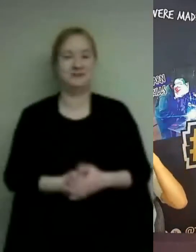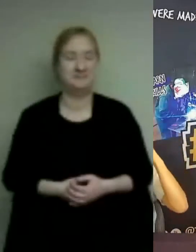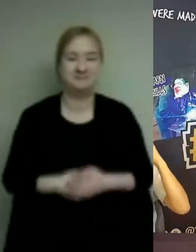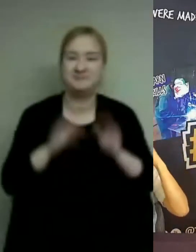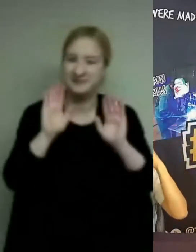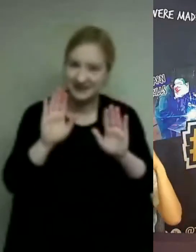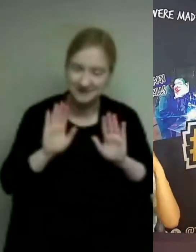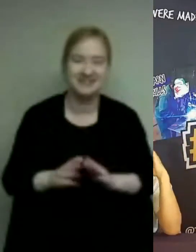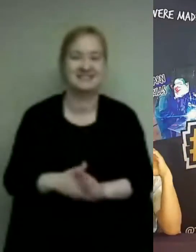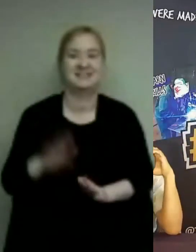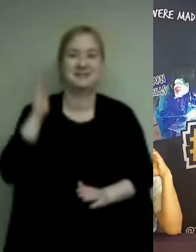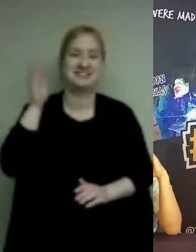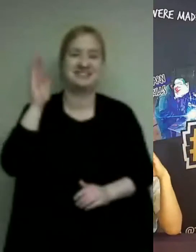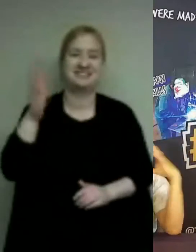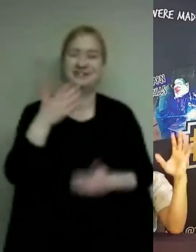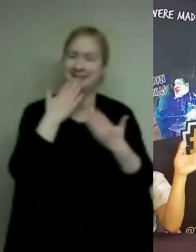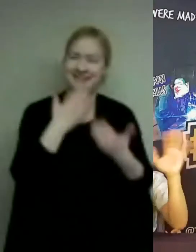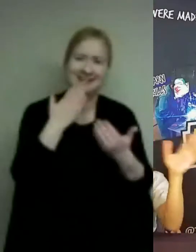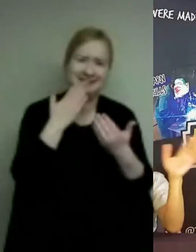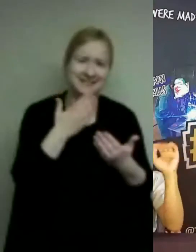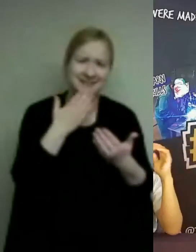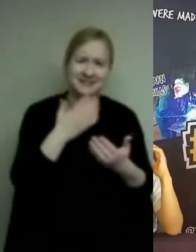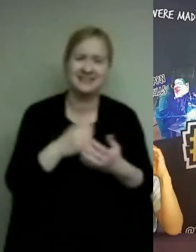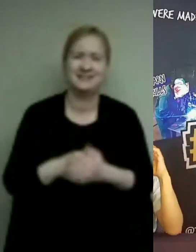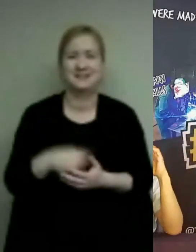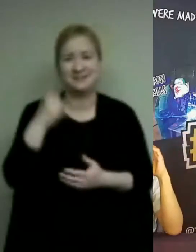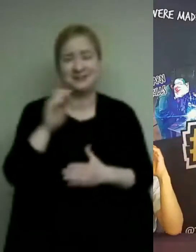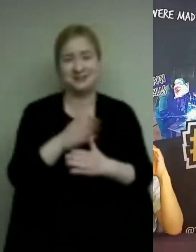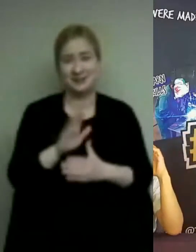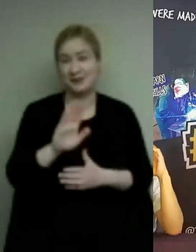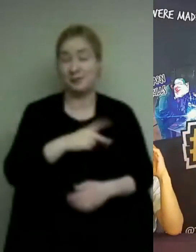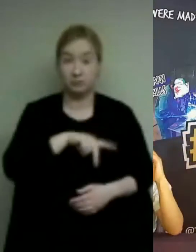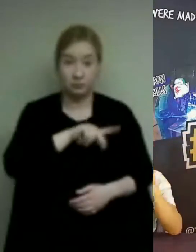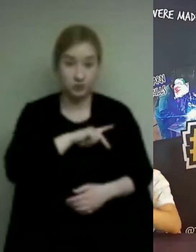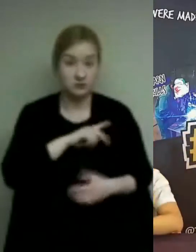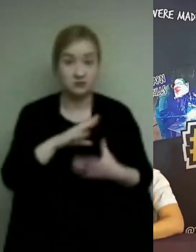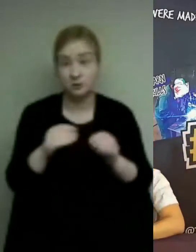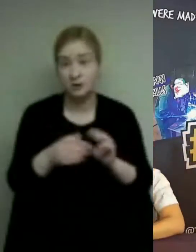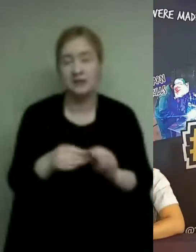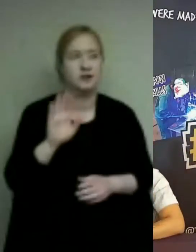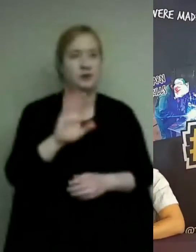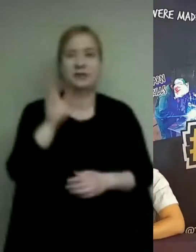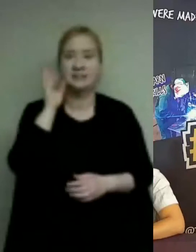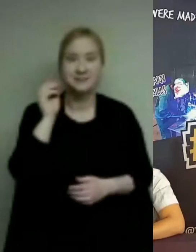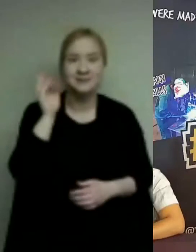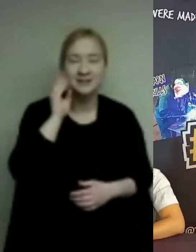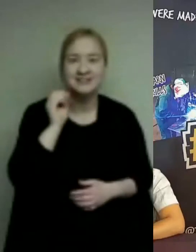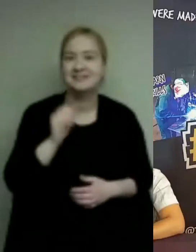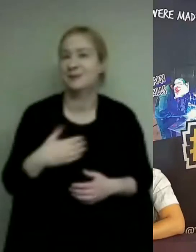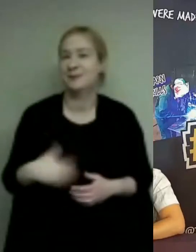excellent presentation thank you so much for sharing your personal stories and your experiences and